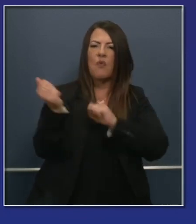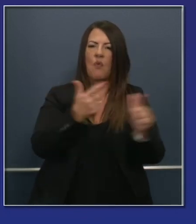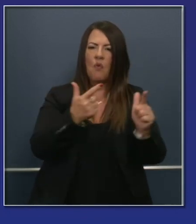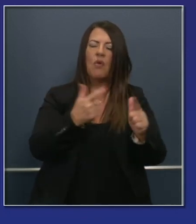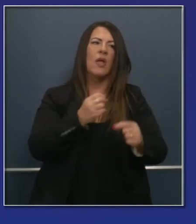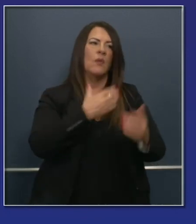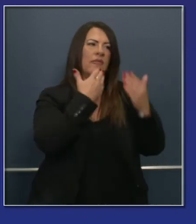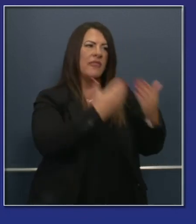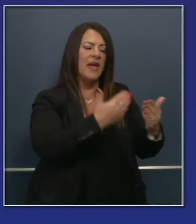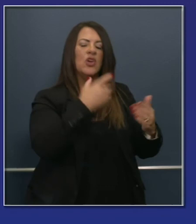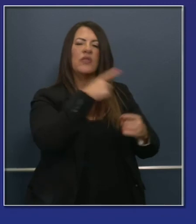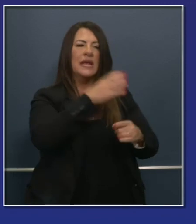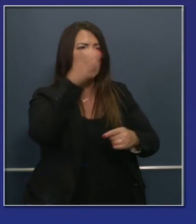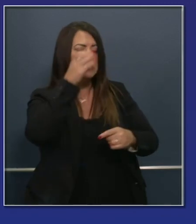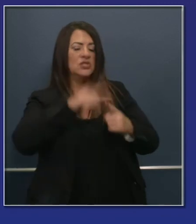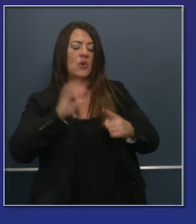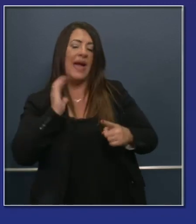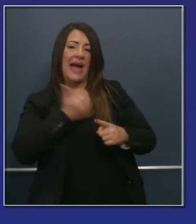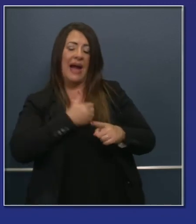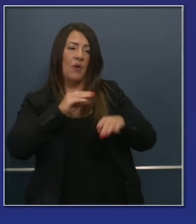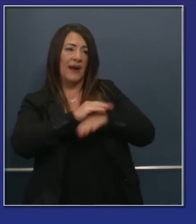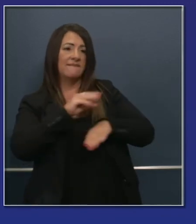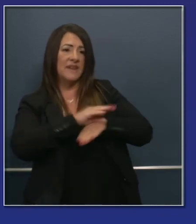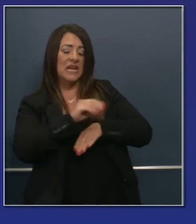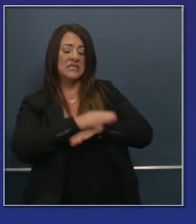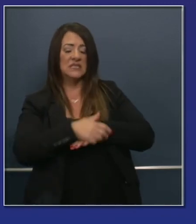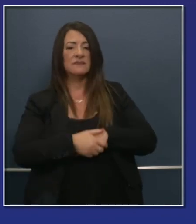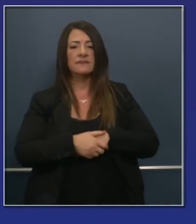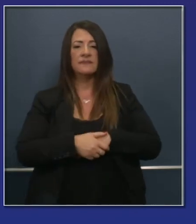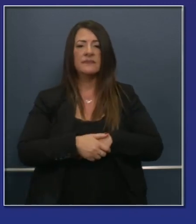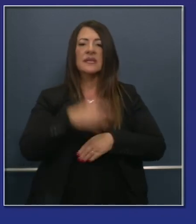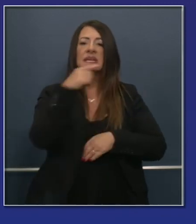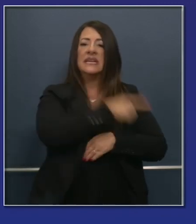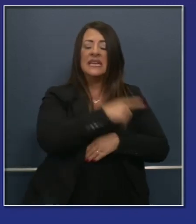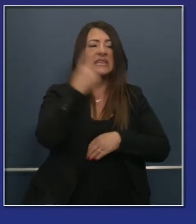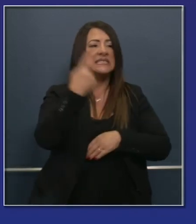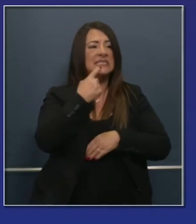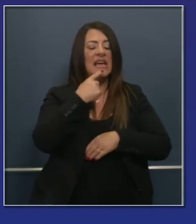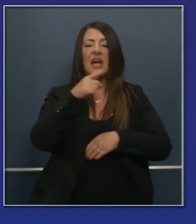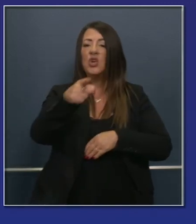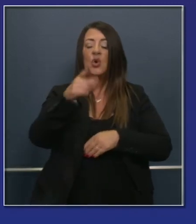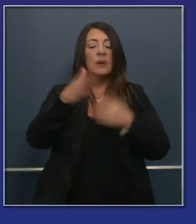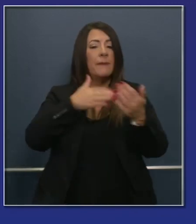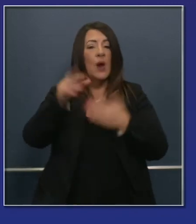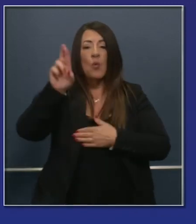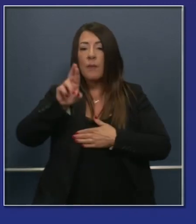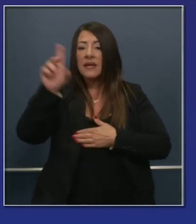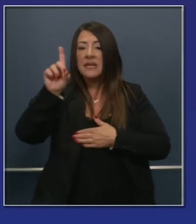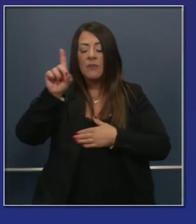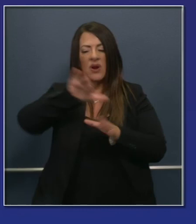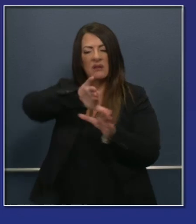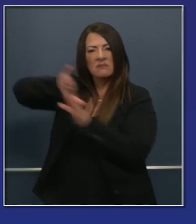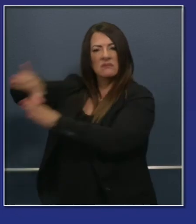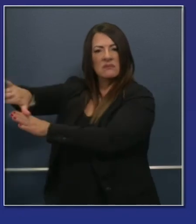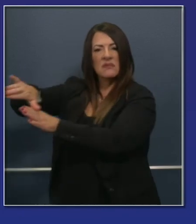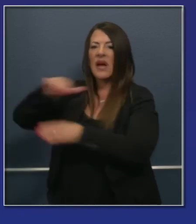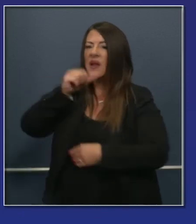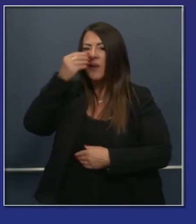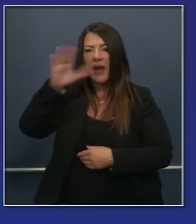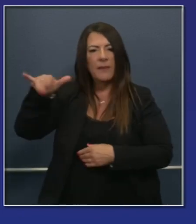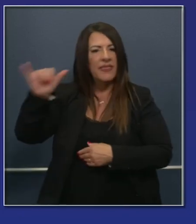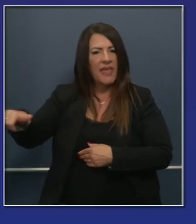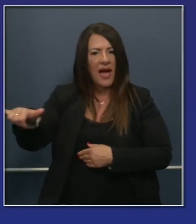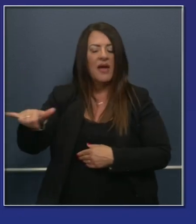force. A governor who says, put your partisanship aside, bring me your best ideas,